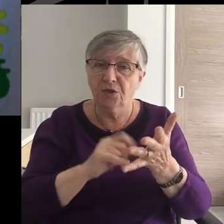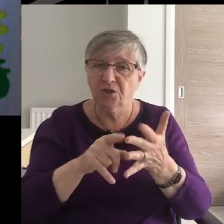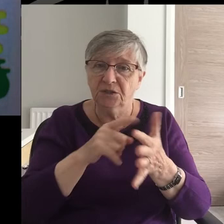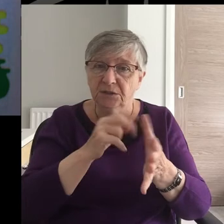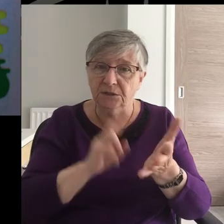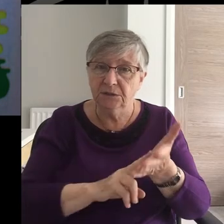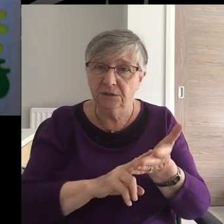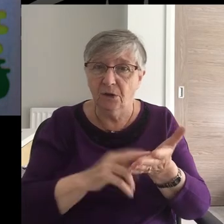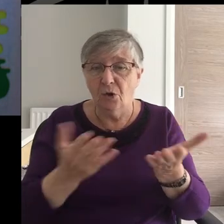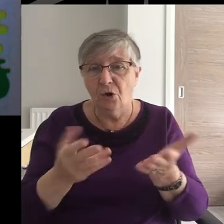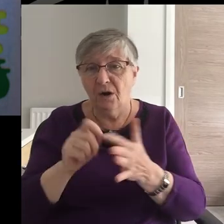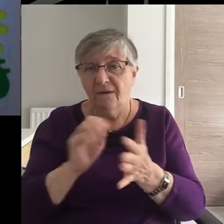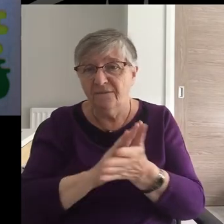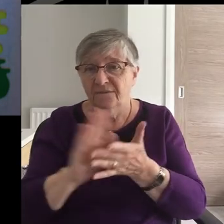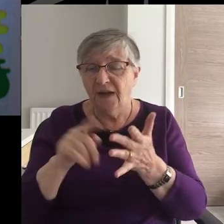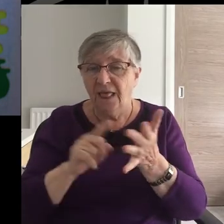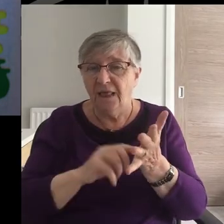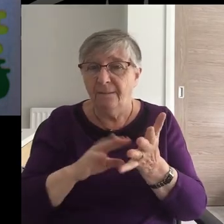or Philemon.